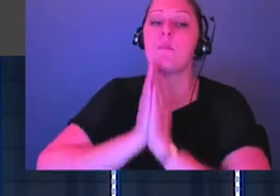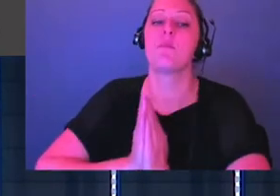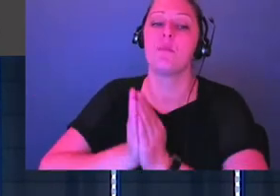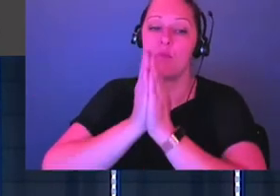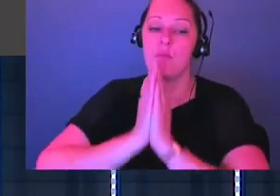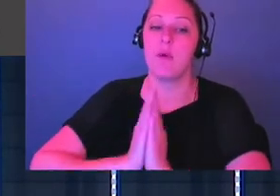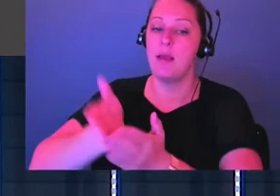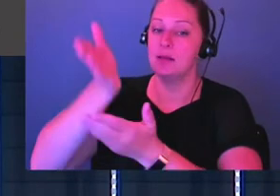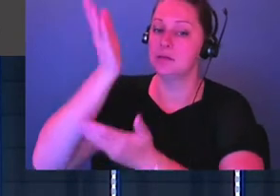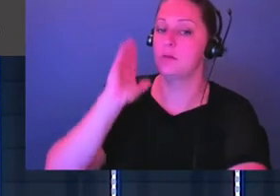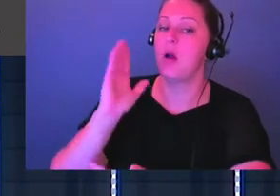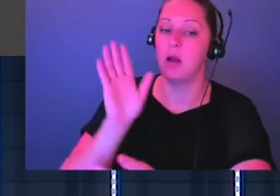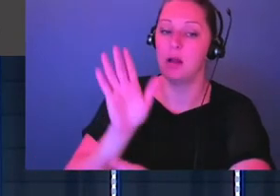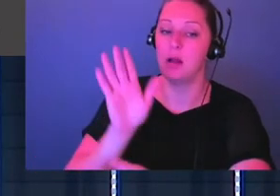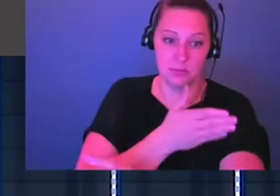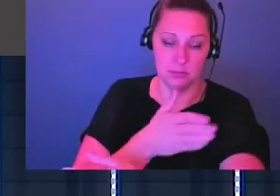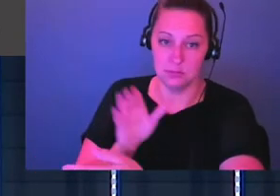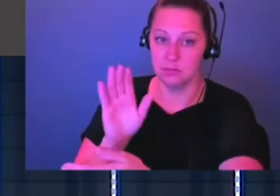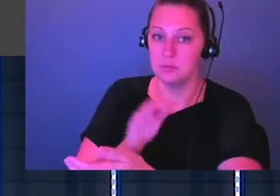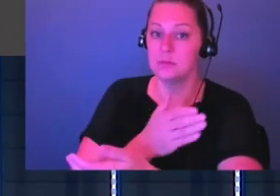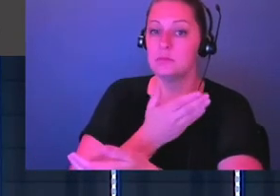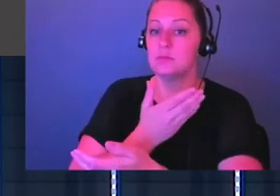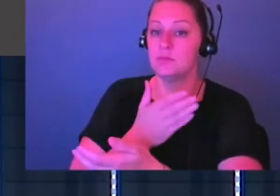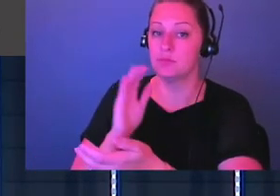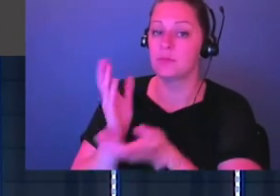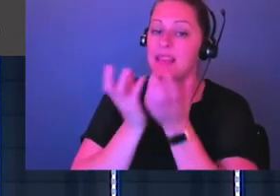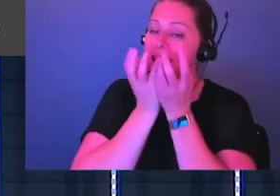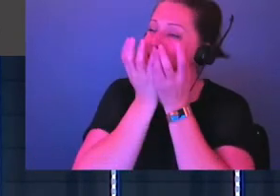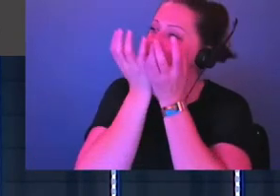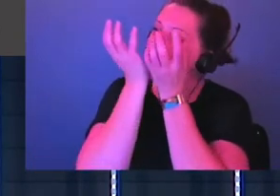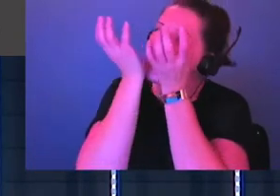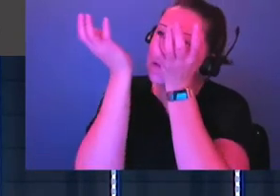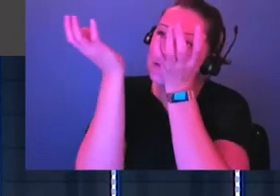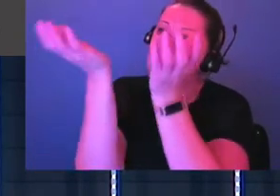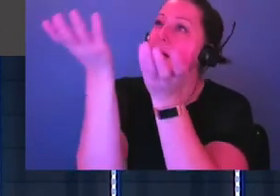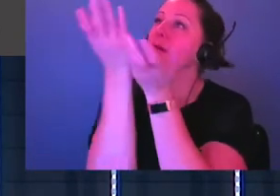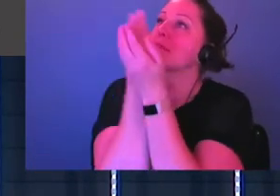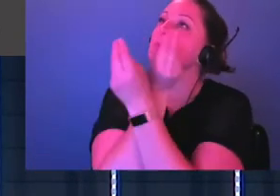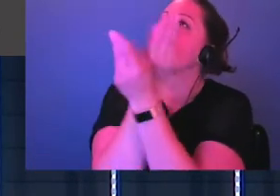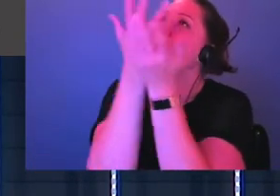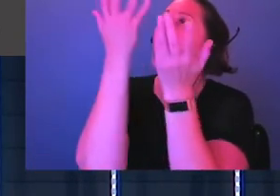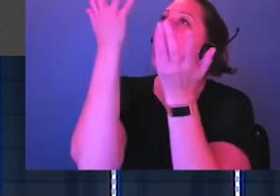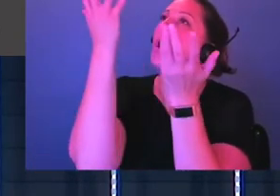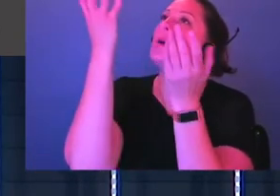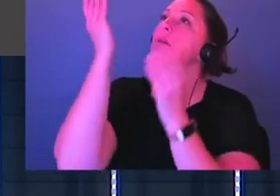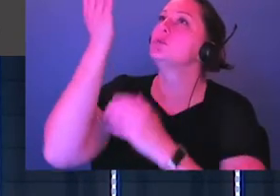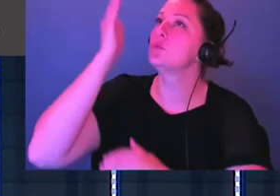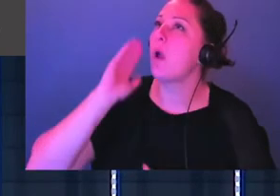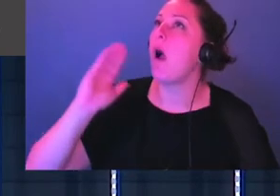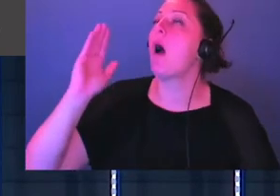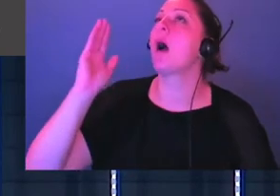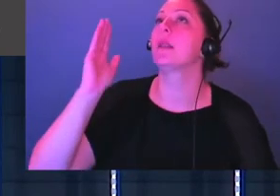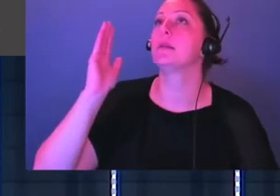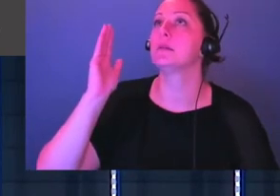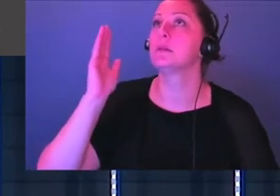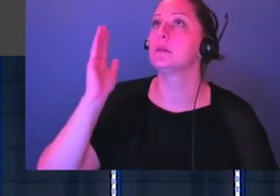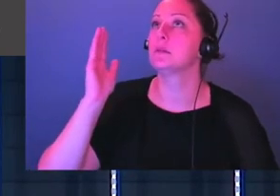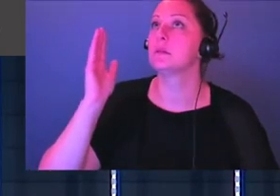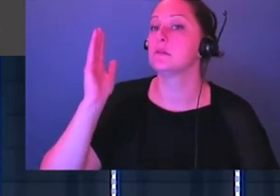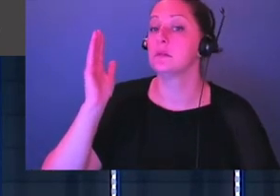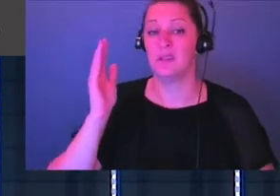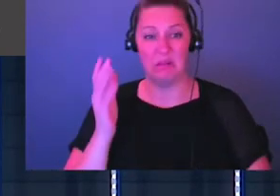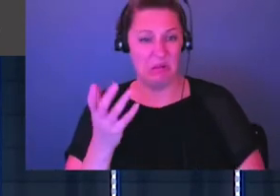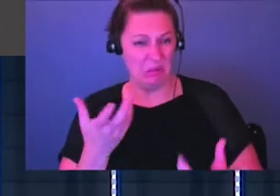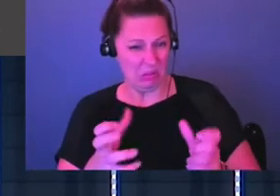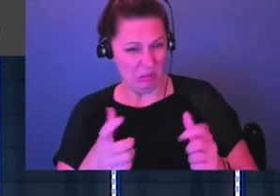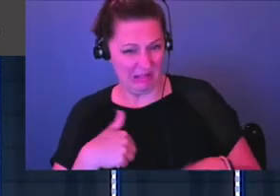to God. I want you to go to the front of the army, and I want you to sing and give God glory and praise. You don't want us to fight? No, I want